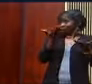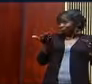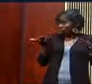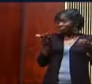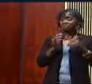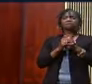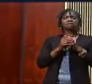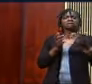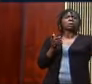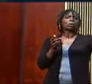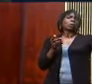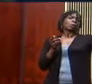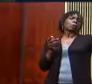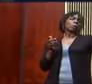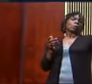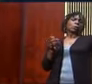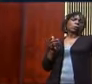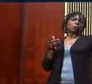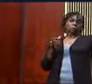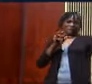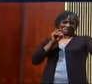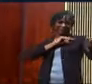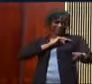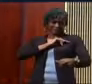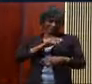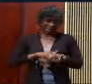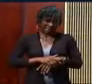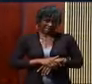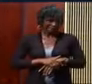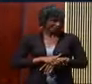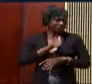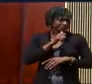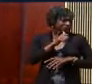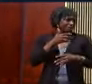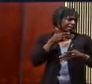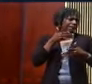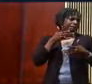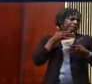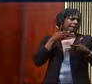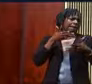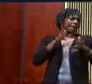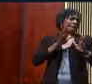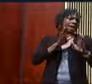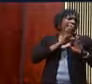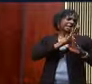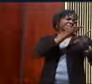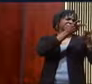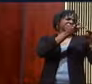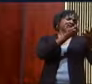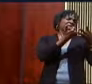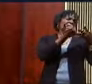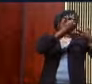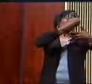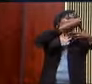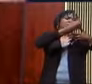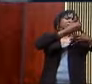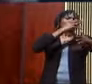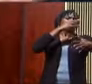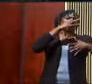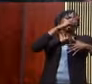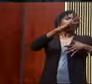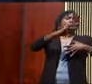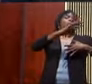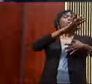park there parenthetically because Nehemiah did not allow his position to blind him to the